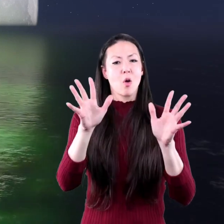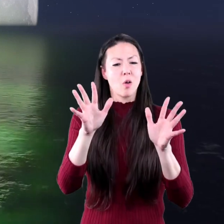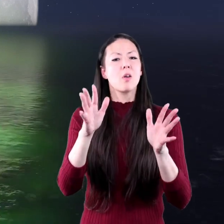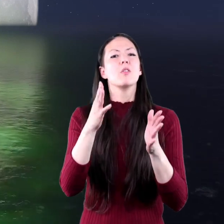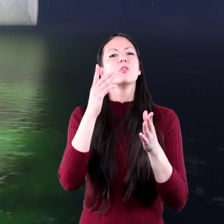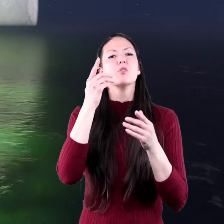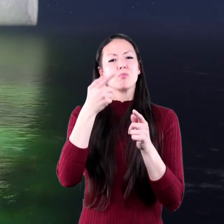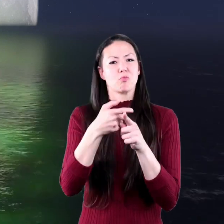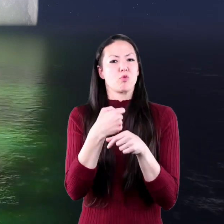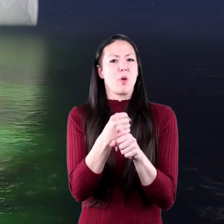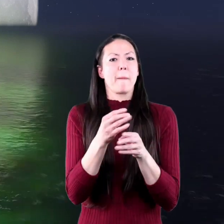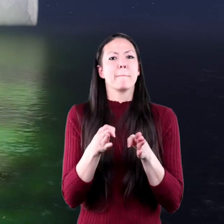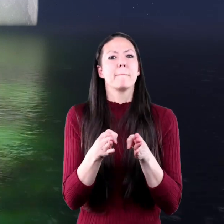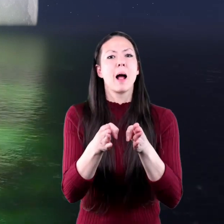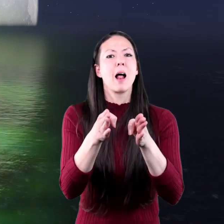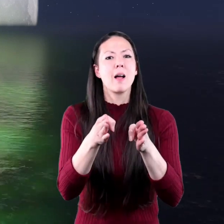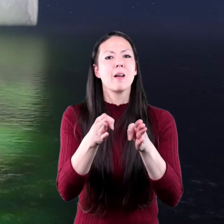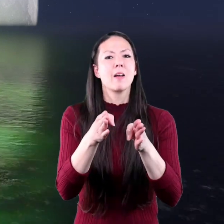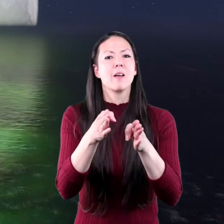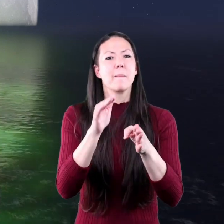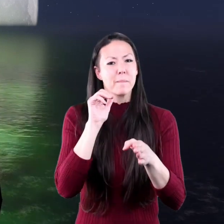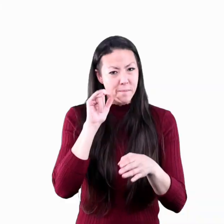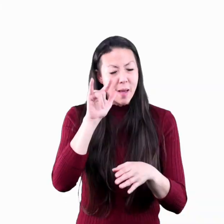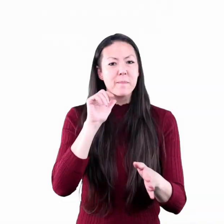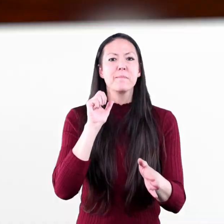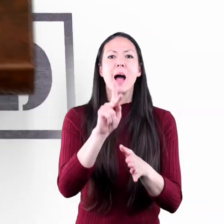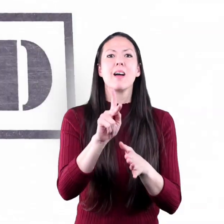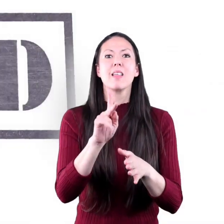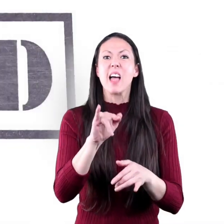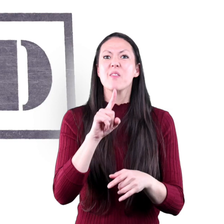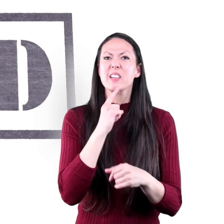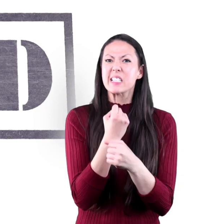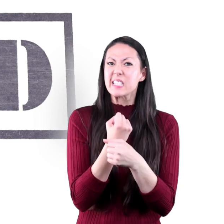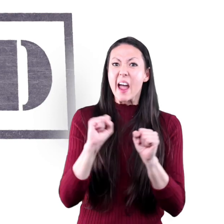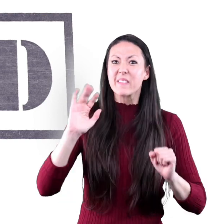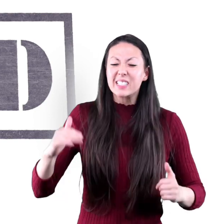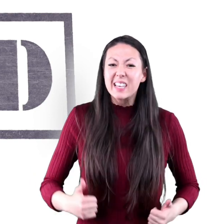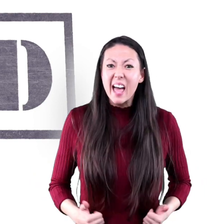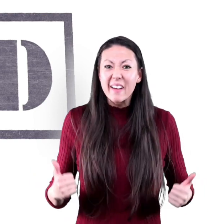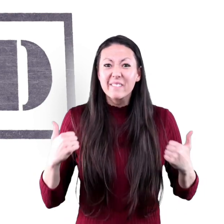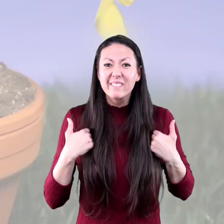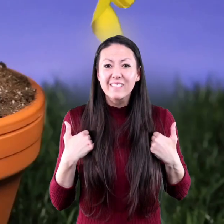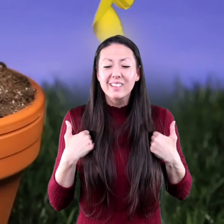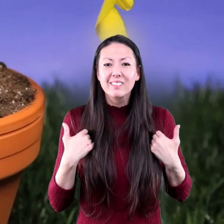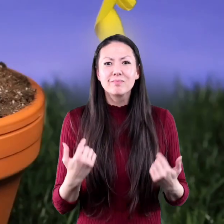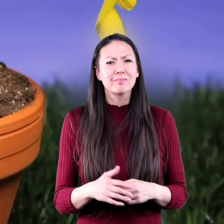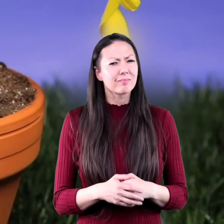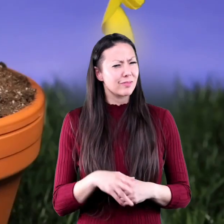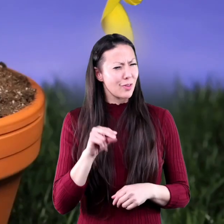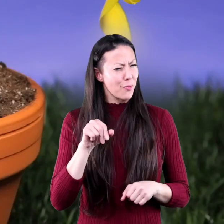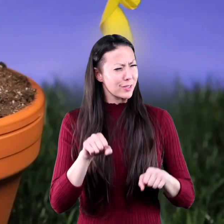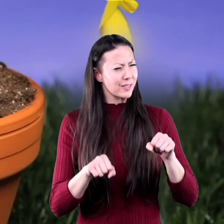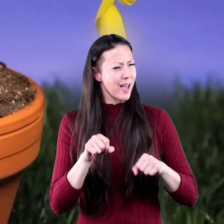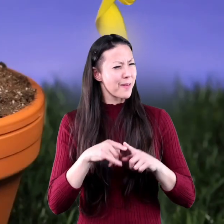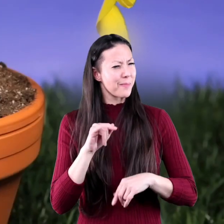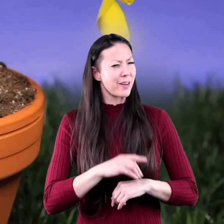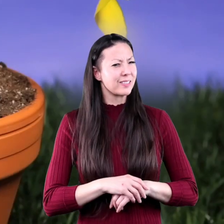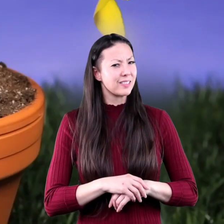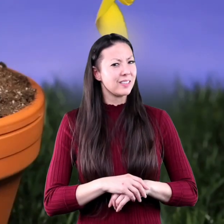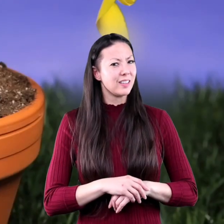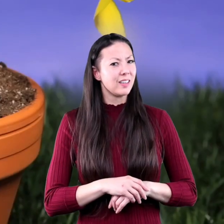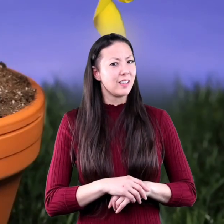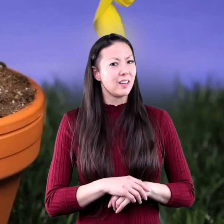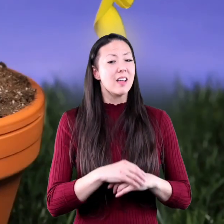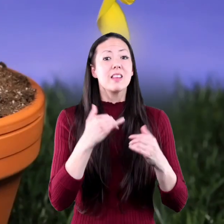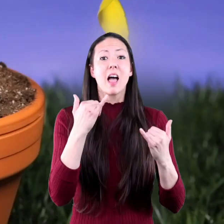path that led his plane back to the aircraft carrier and saved his life. No doubt about it, we could not